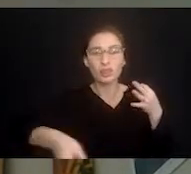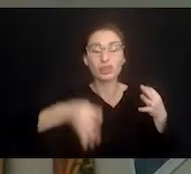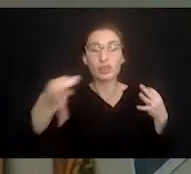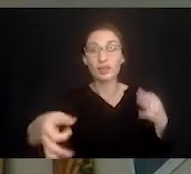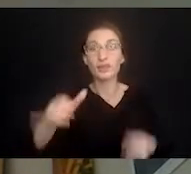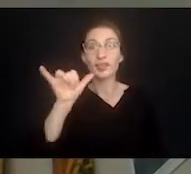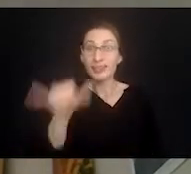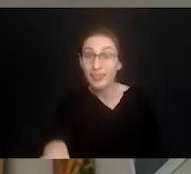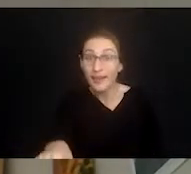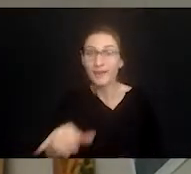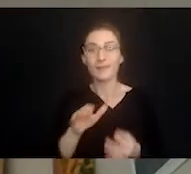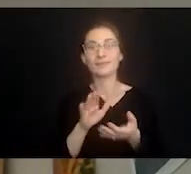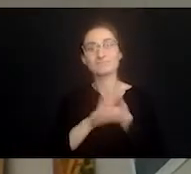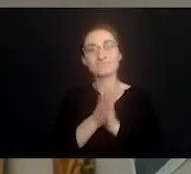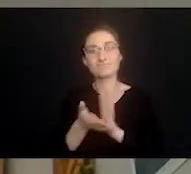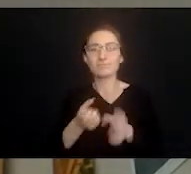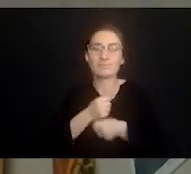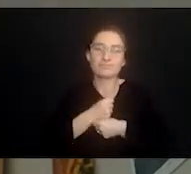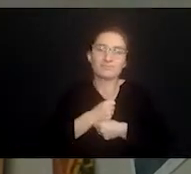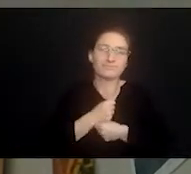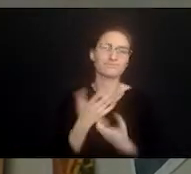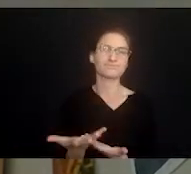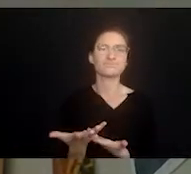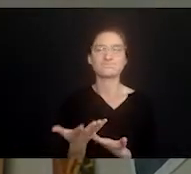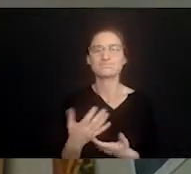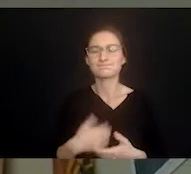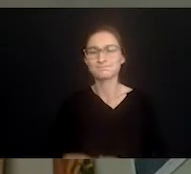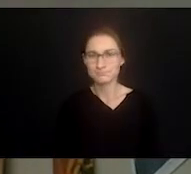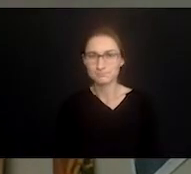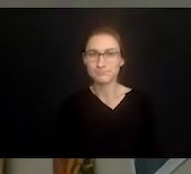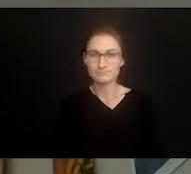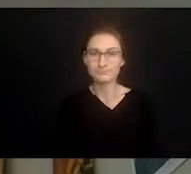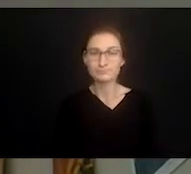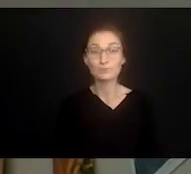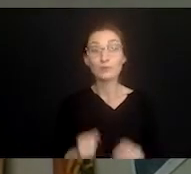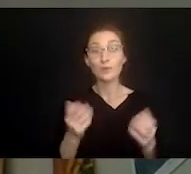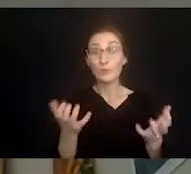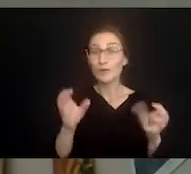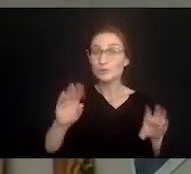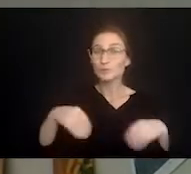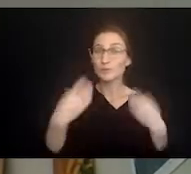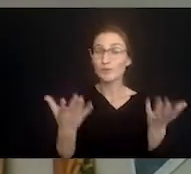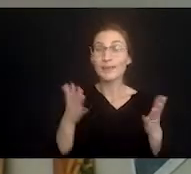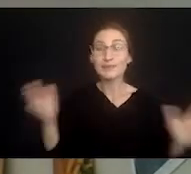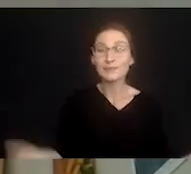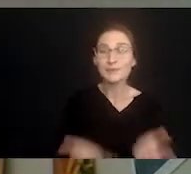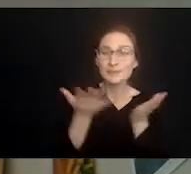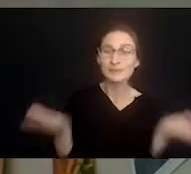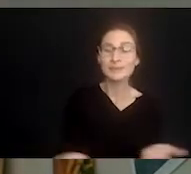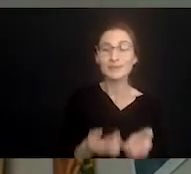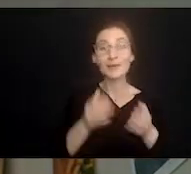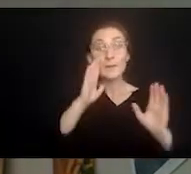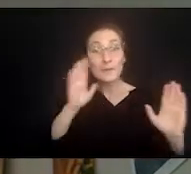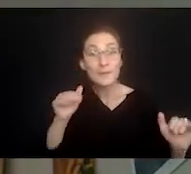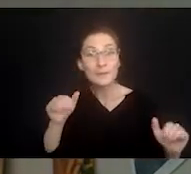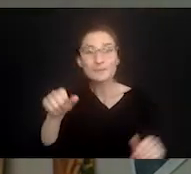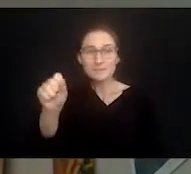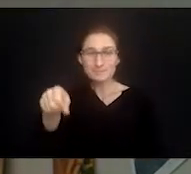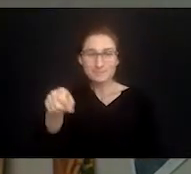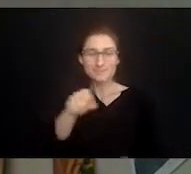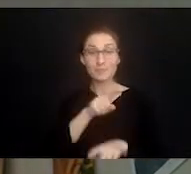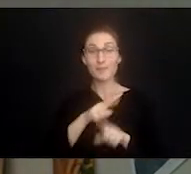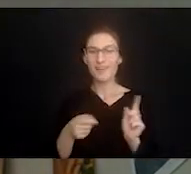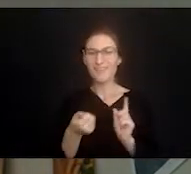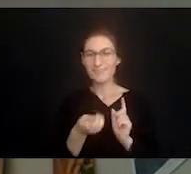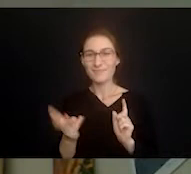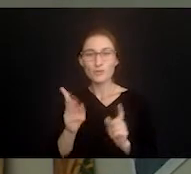the things that often wear us out and make us tired and worn. So while I want to provide hope and encouragement, I want us to just for